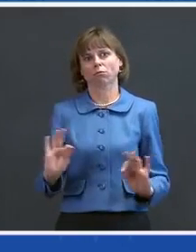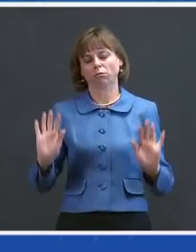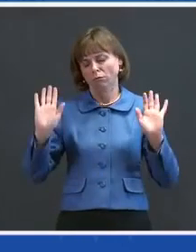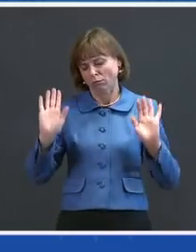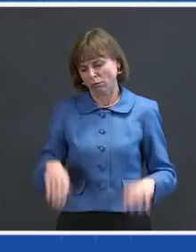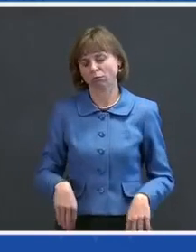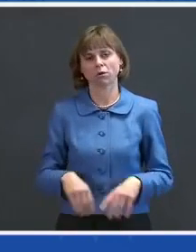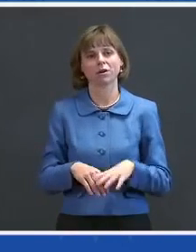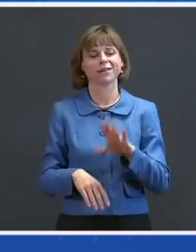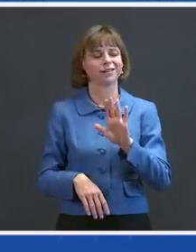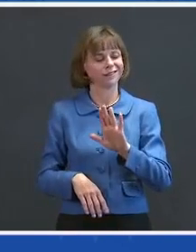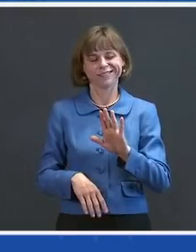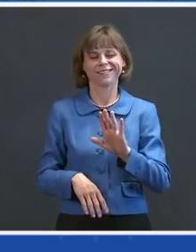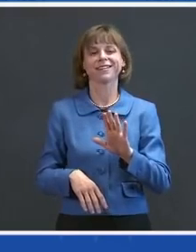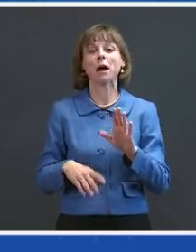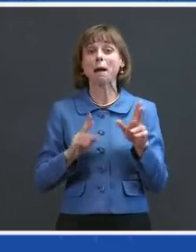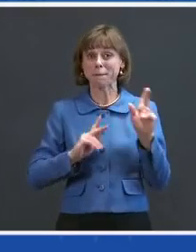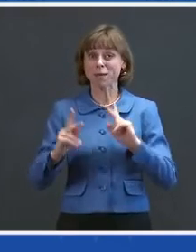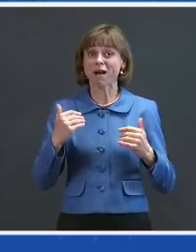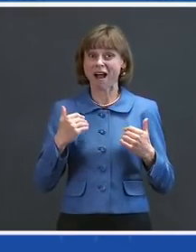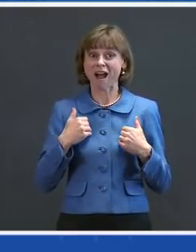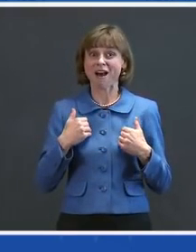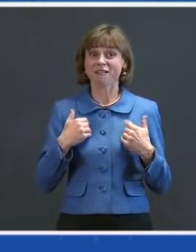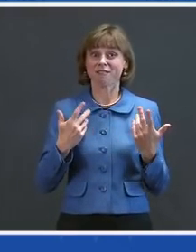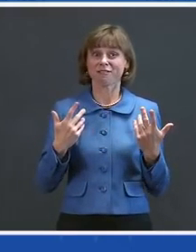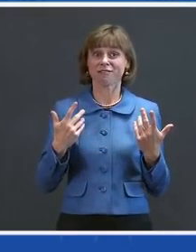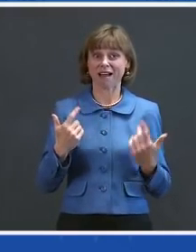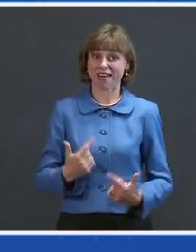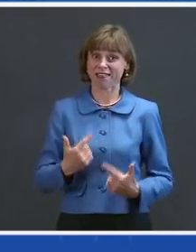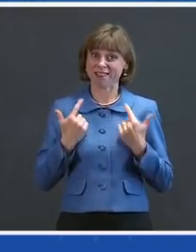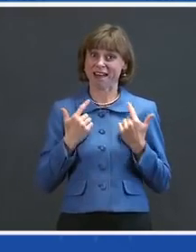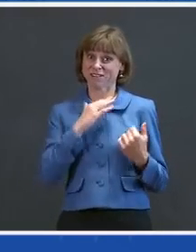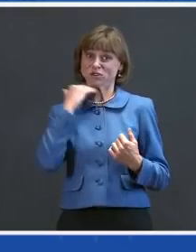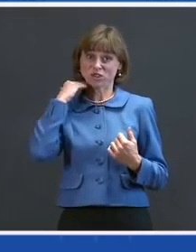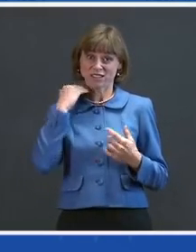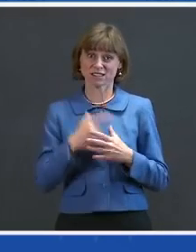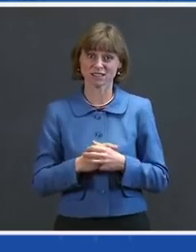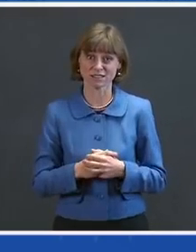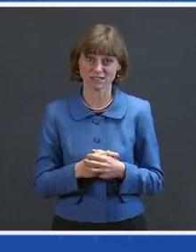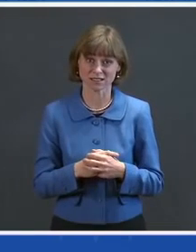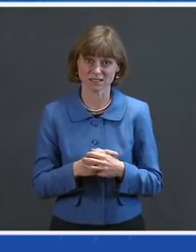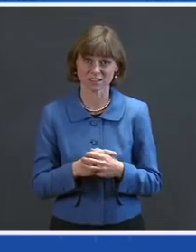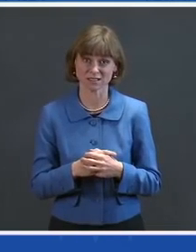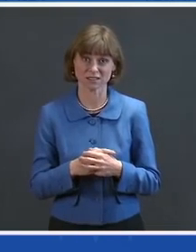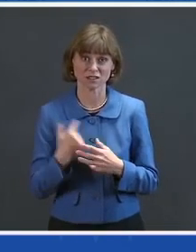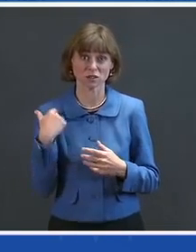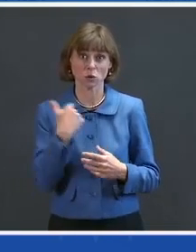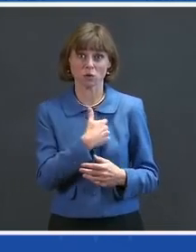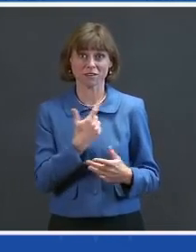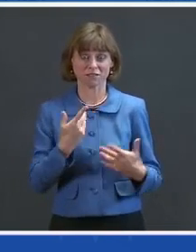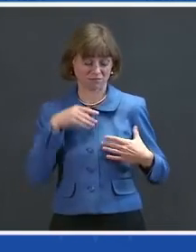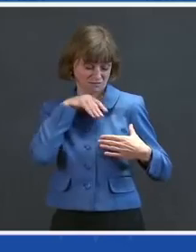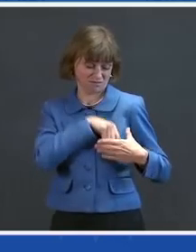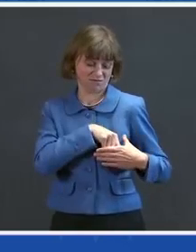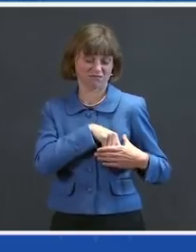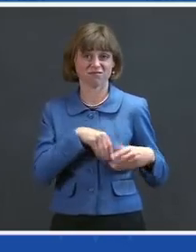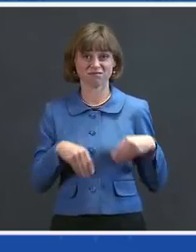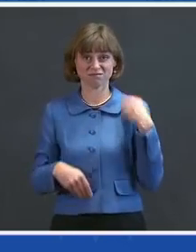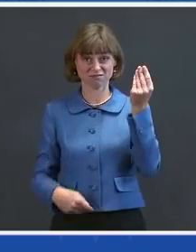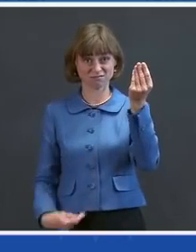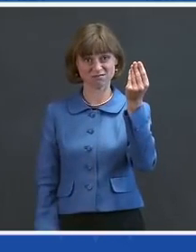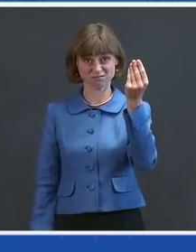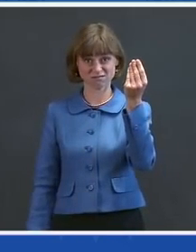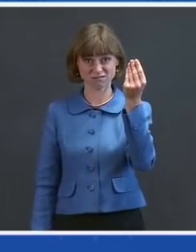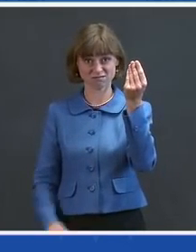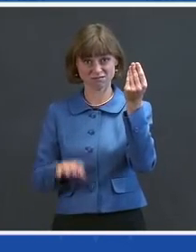People's lives are at stake. We have already, we have already, and I carry this in my pocket, lost more, as of today,